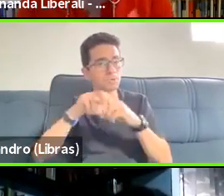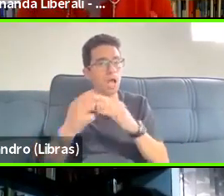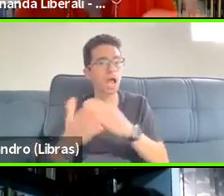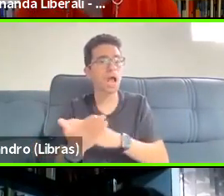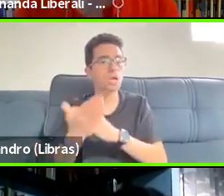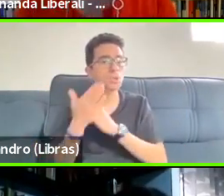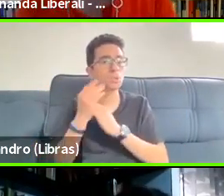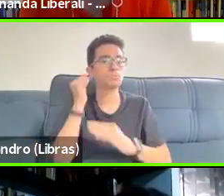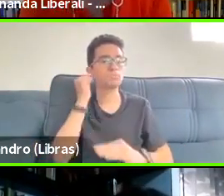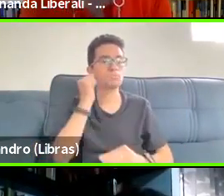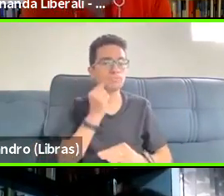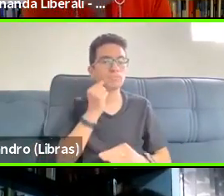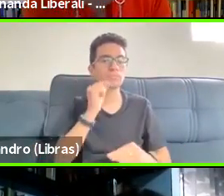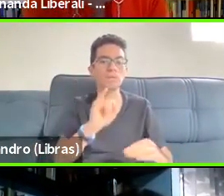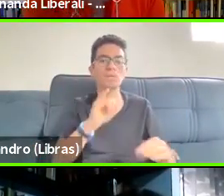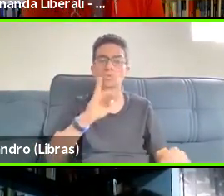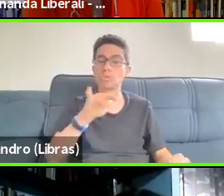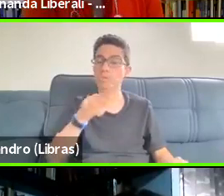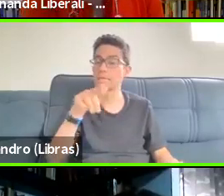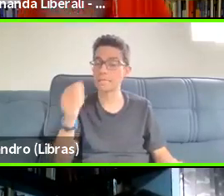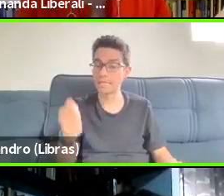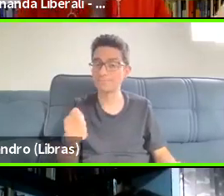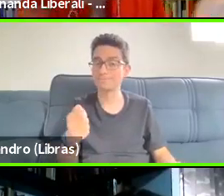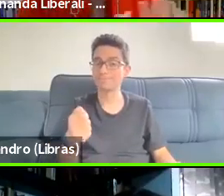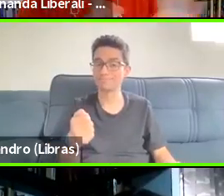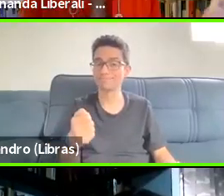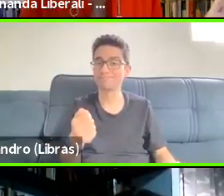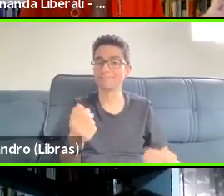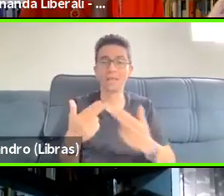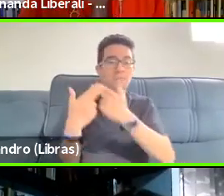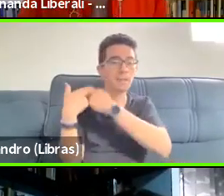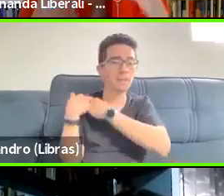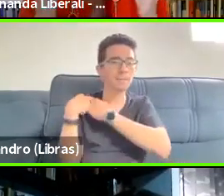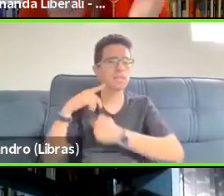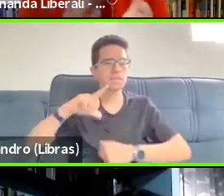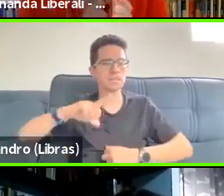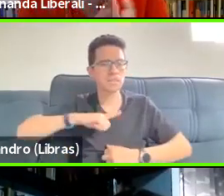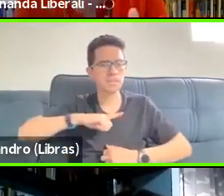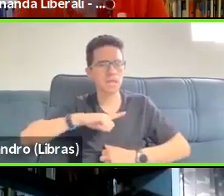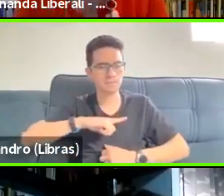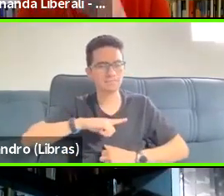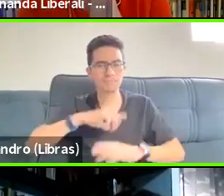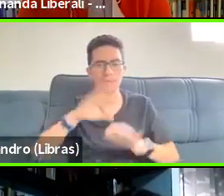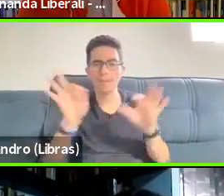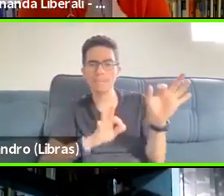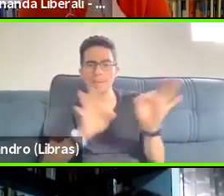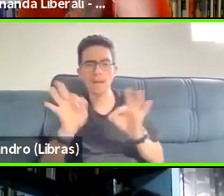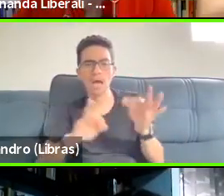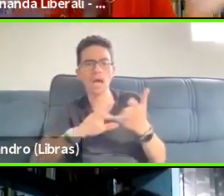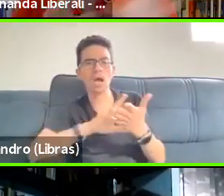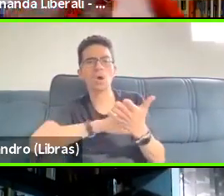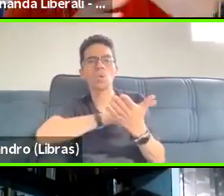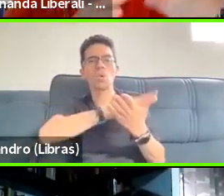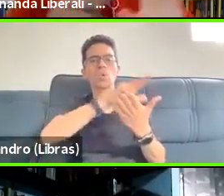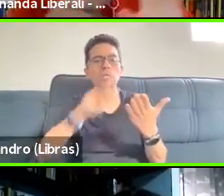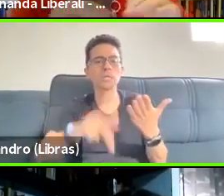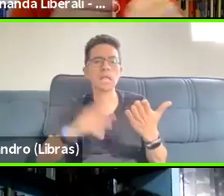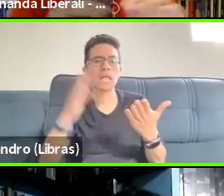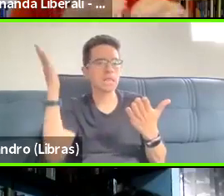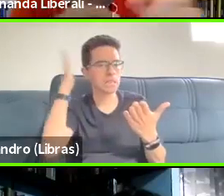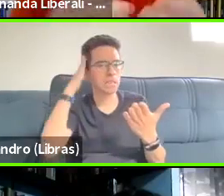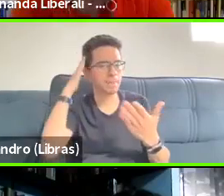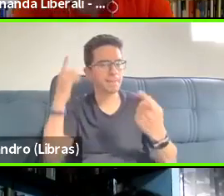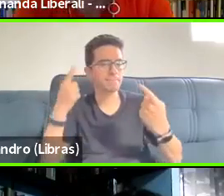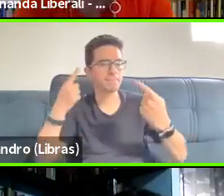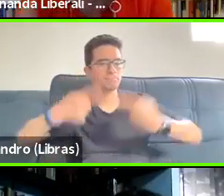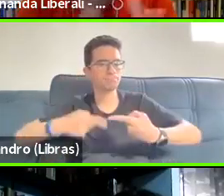for doing something in relation to that situation of oppression. And in this sense, um, and then I will put